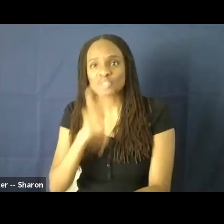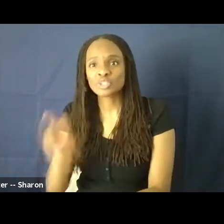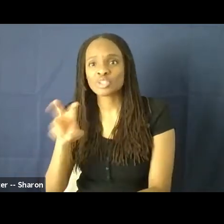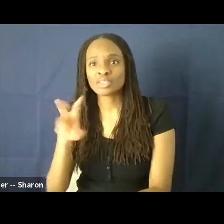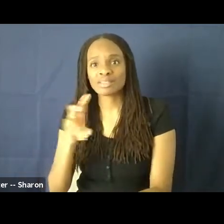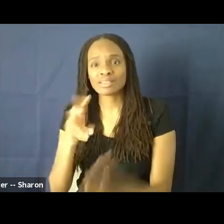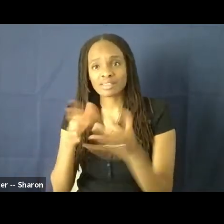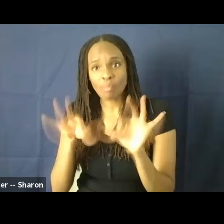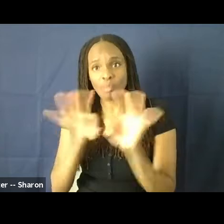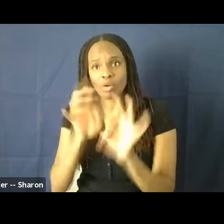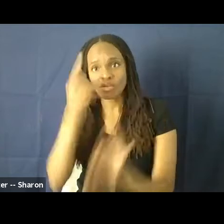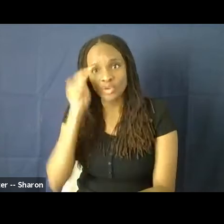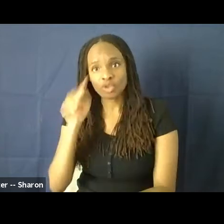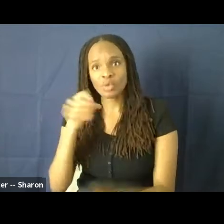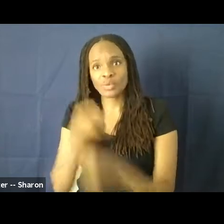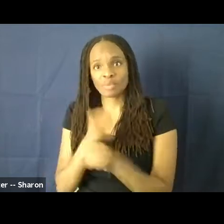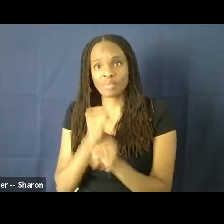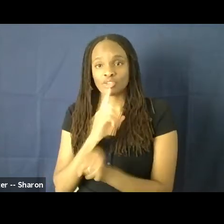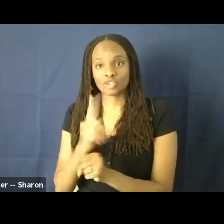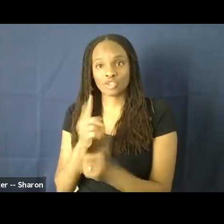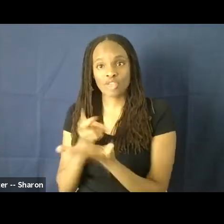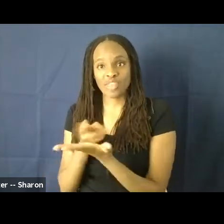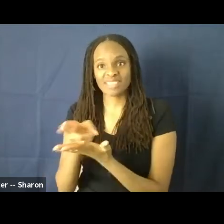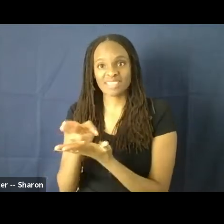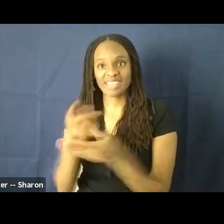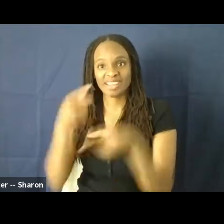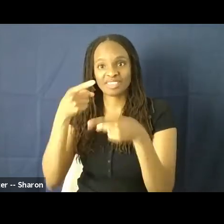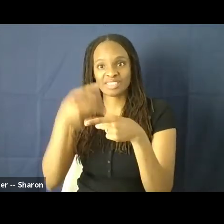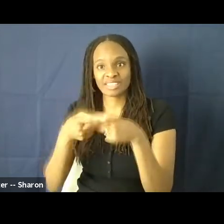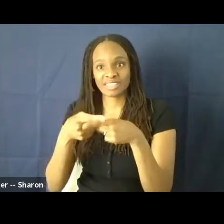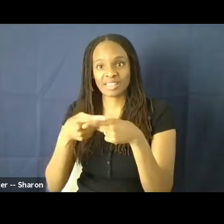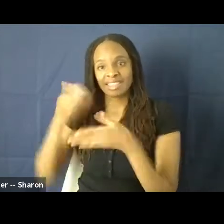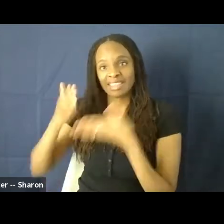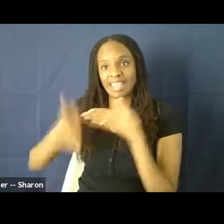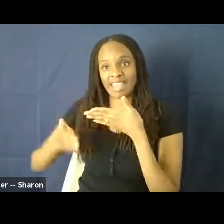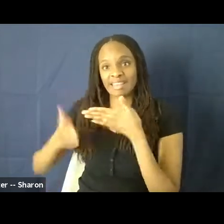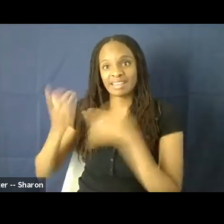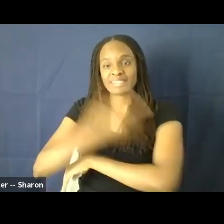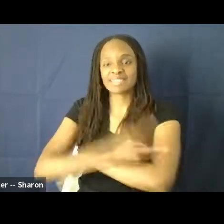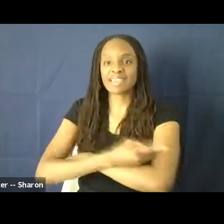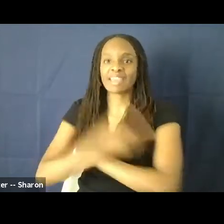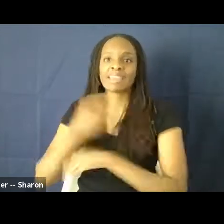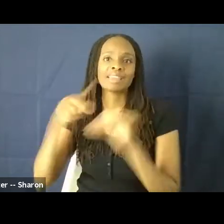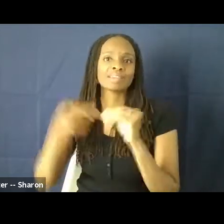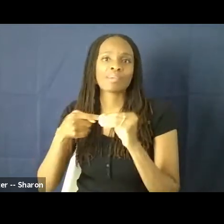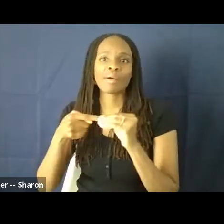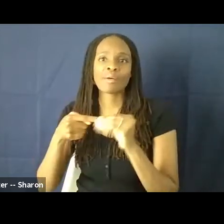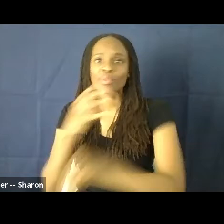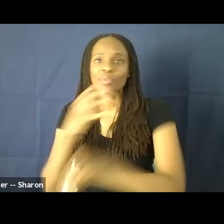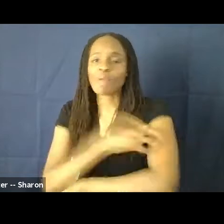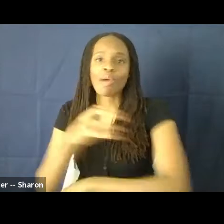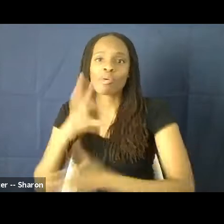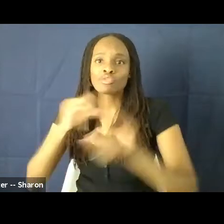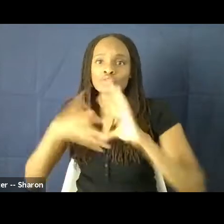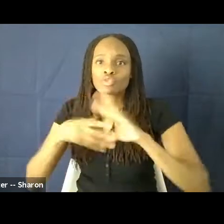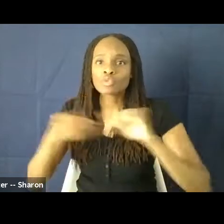authentic and intersectional. Because at the end of the day, it all comes back to the power of storytelling and why you came into the industry to begin with.